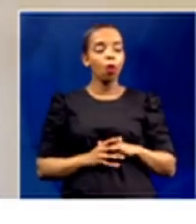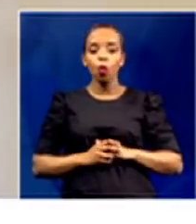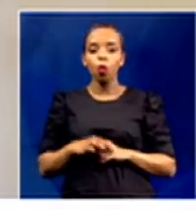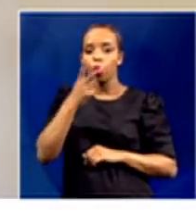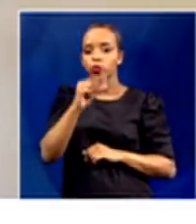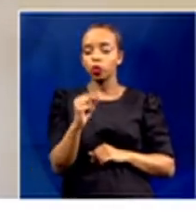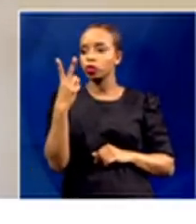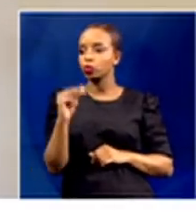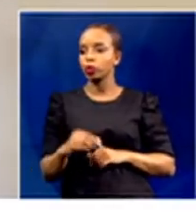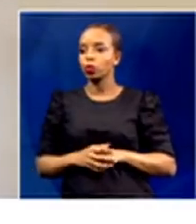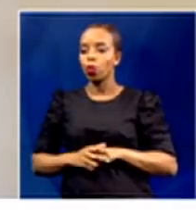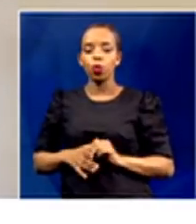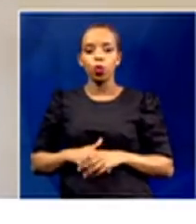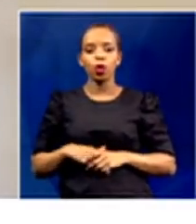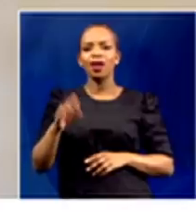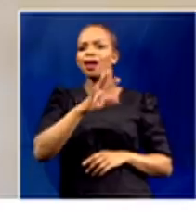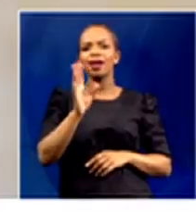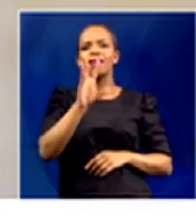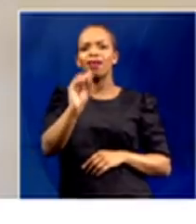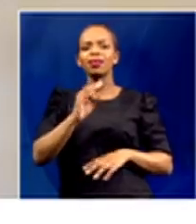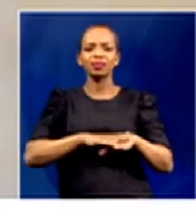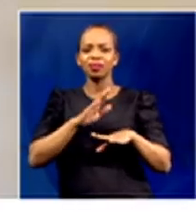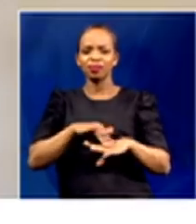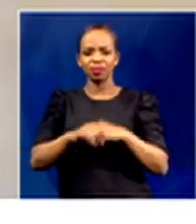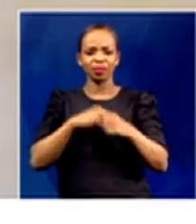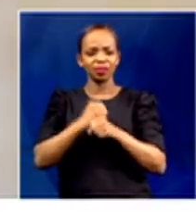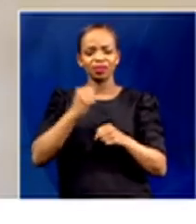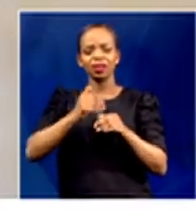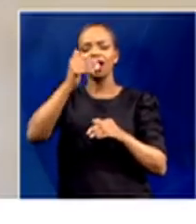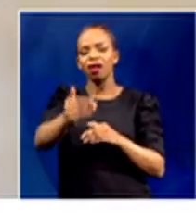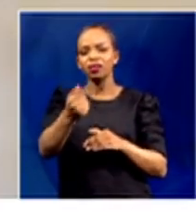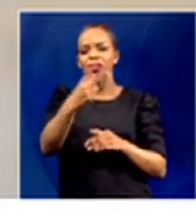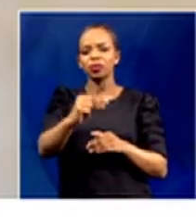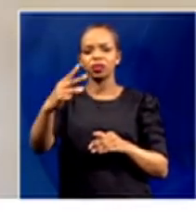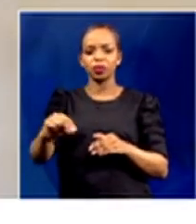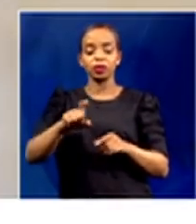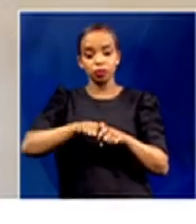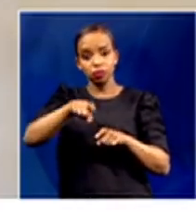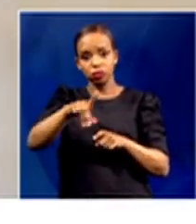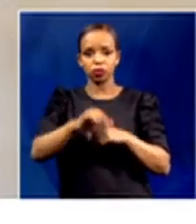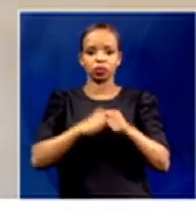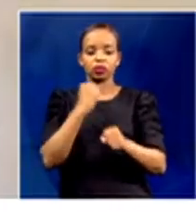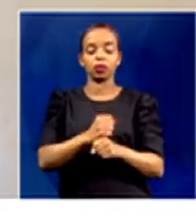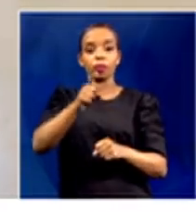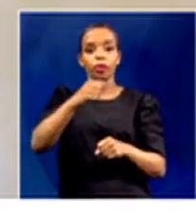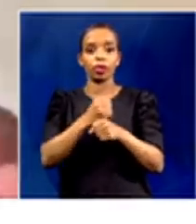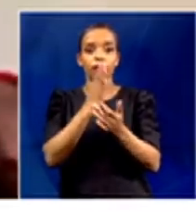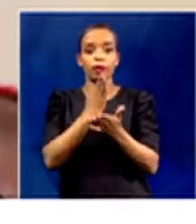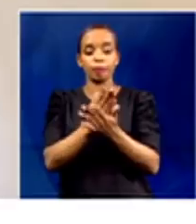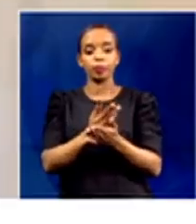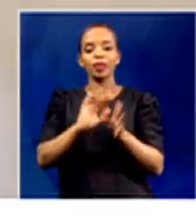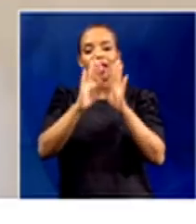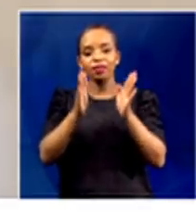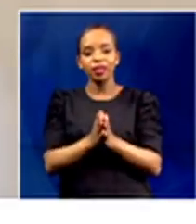We have many, many years that are there beyond 2020. And we should be able to use those years to make sure that we recover on work that would have lost